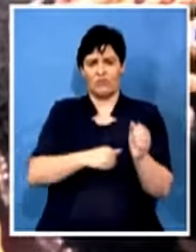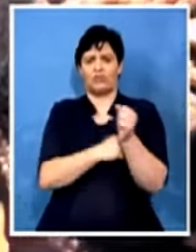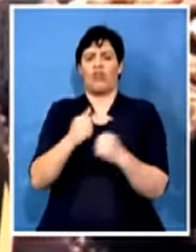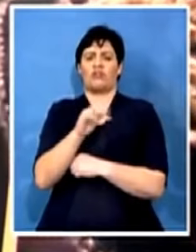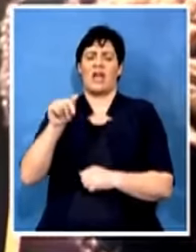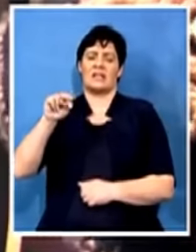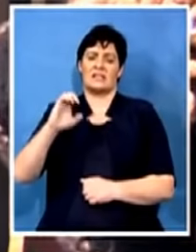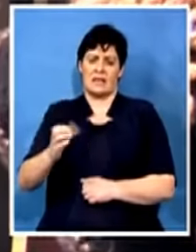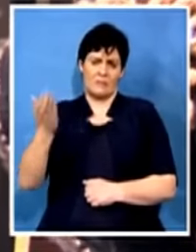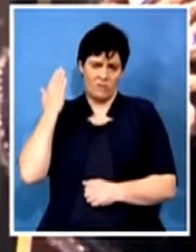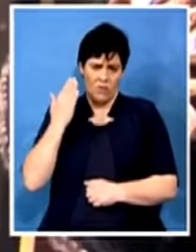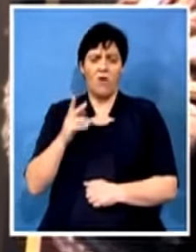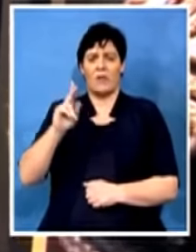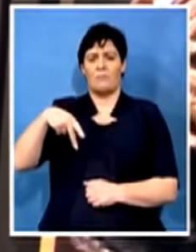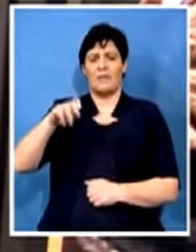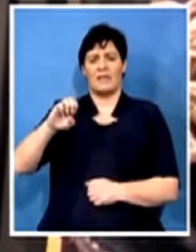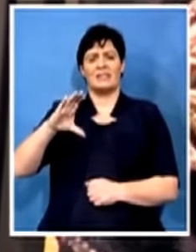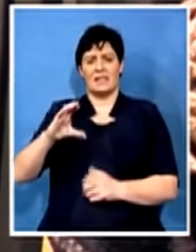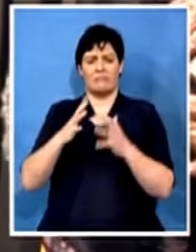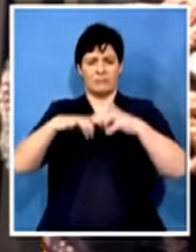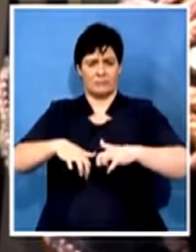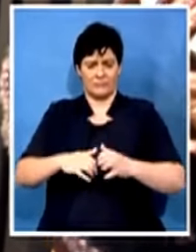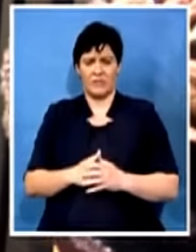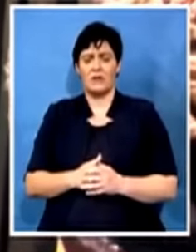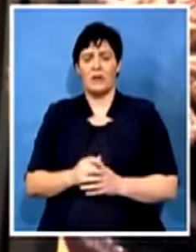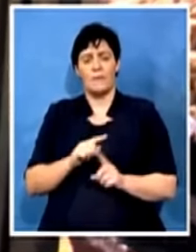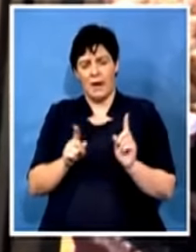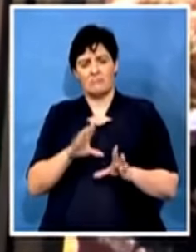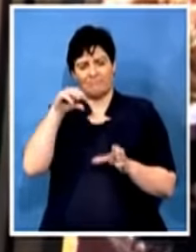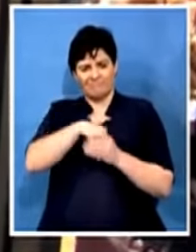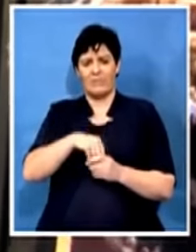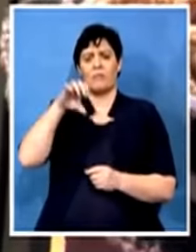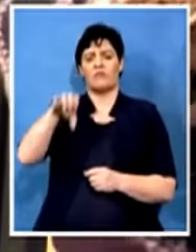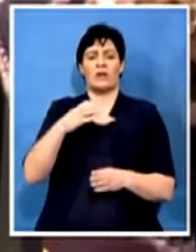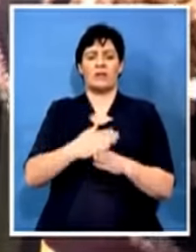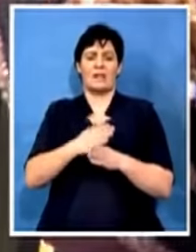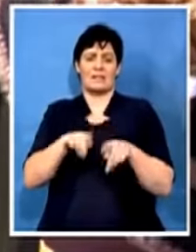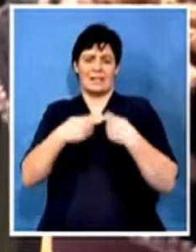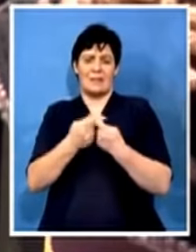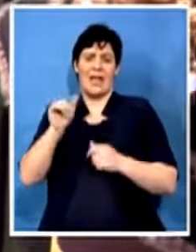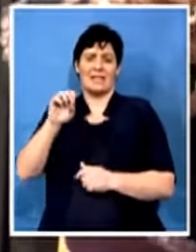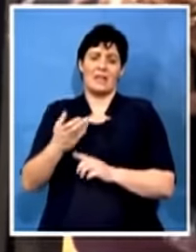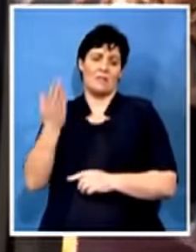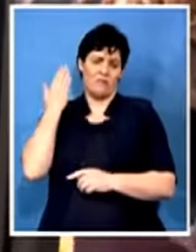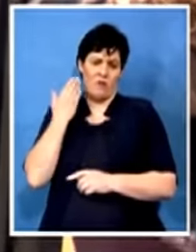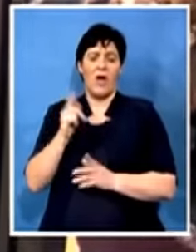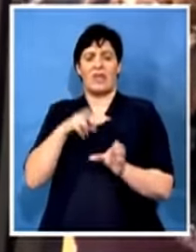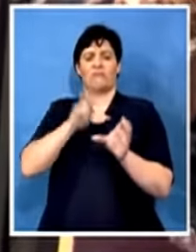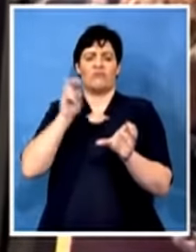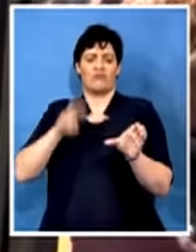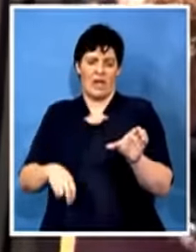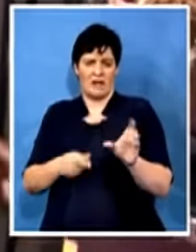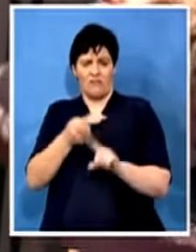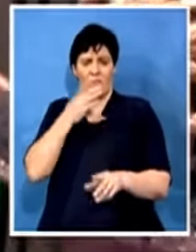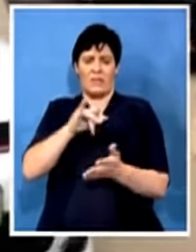was disbanded. He was in the provincial talks team of the ANC in that province, and subsequently resigned from that particular structure. You've got the Free State